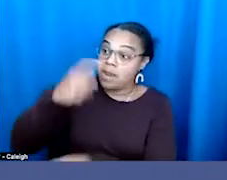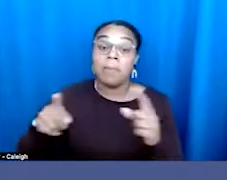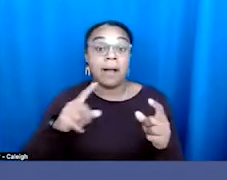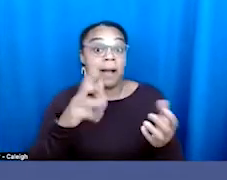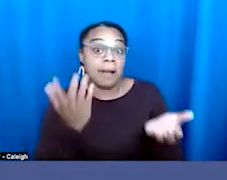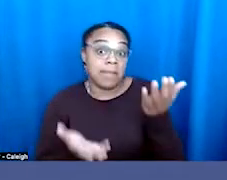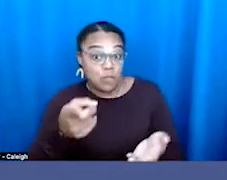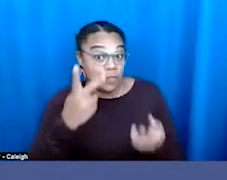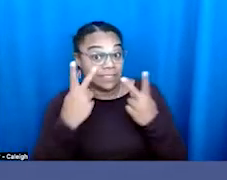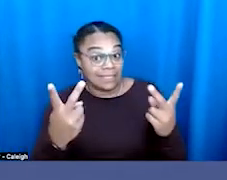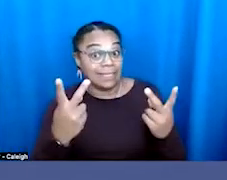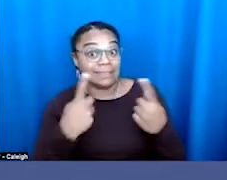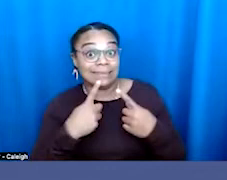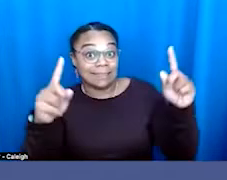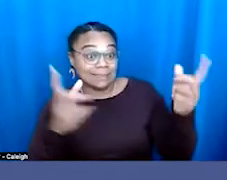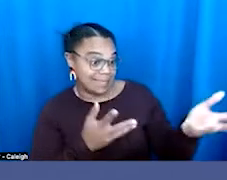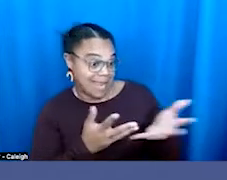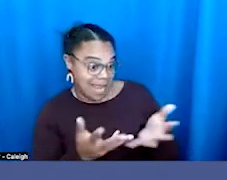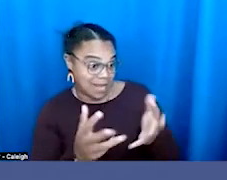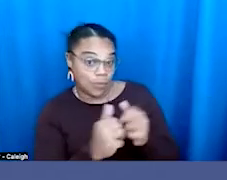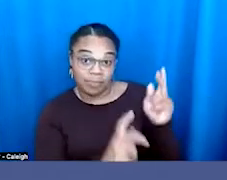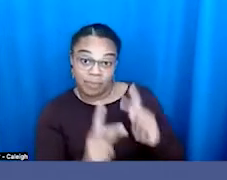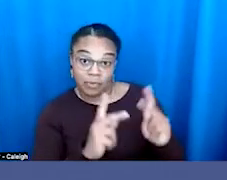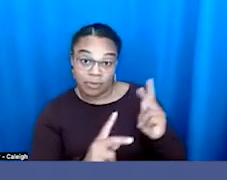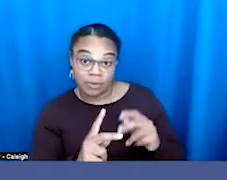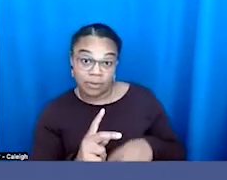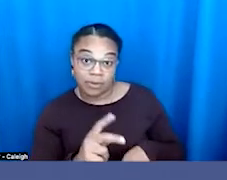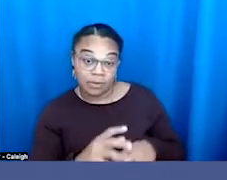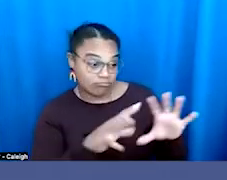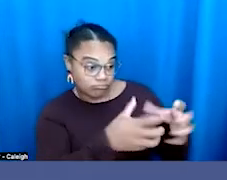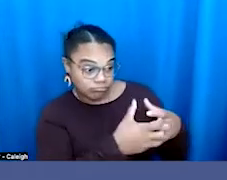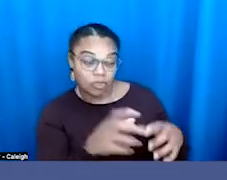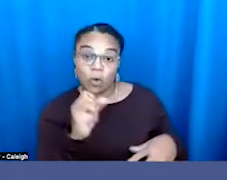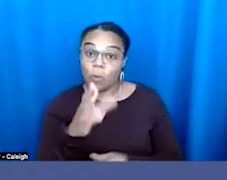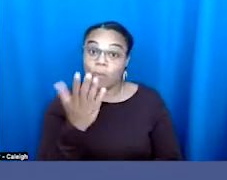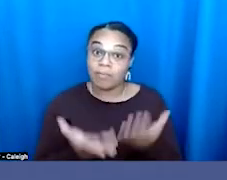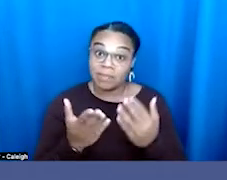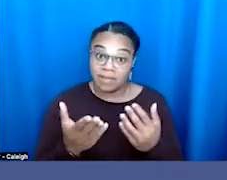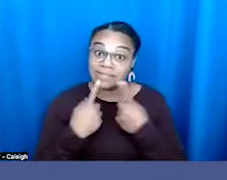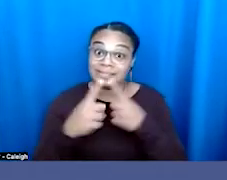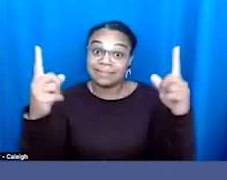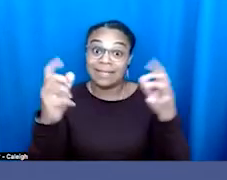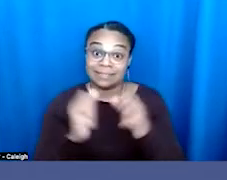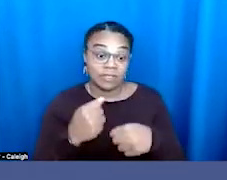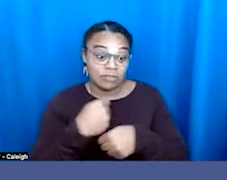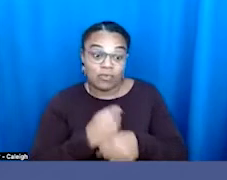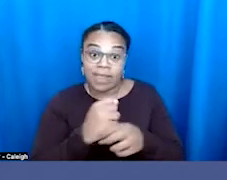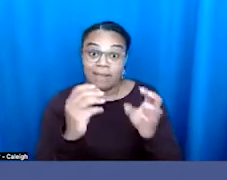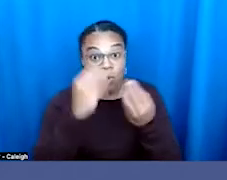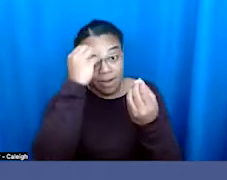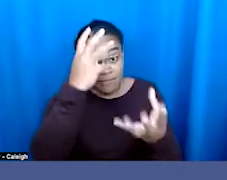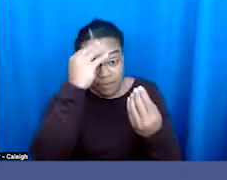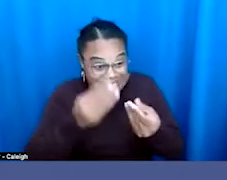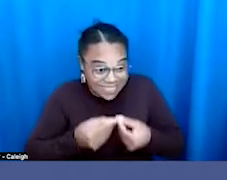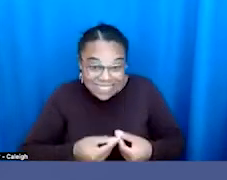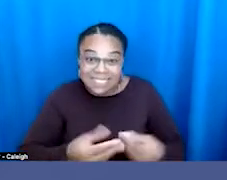of people, creating more information, data, right, that can be used and leveraged,